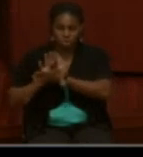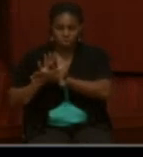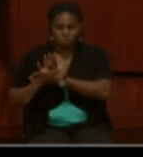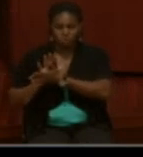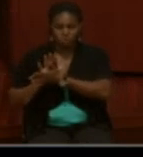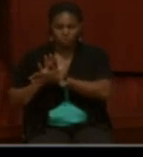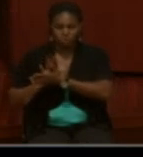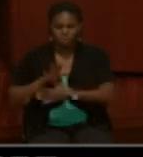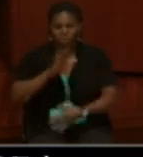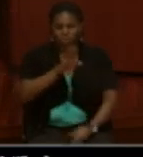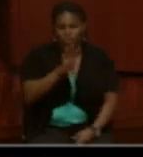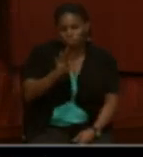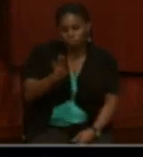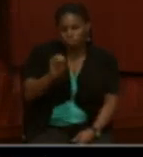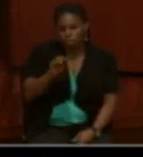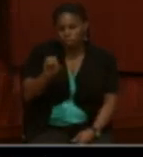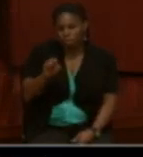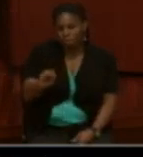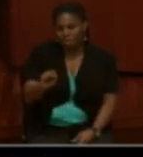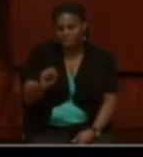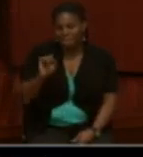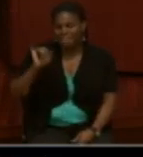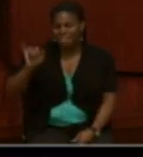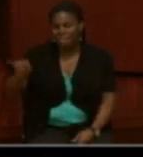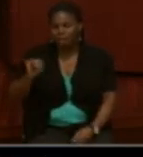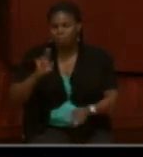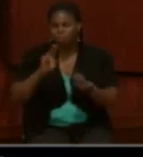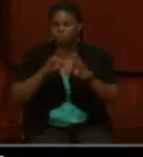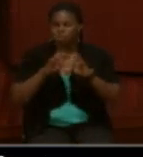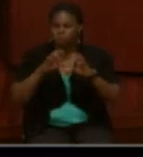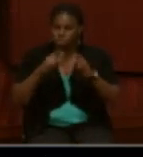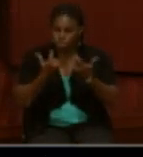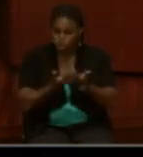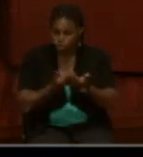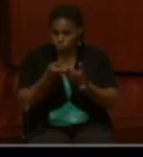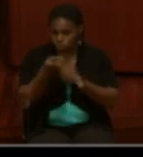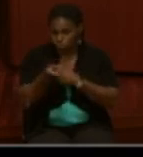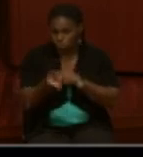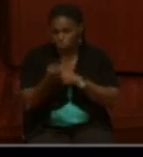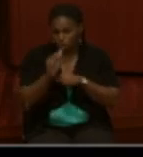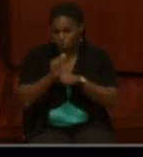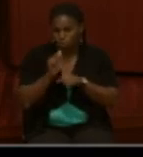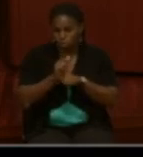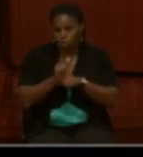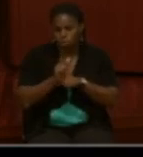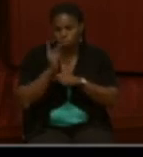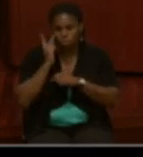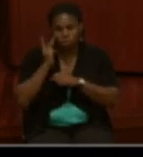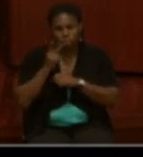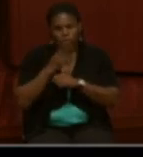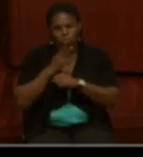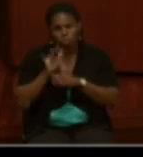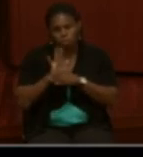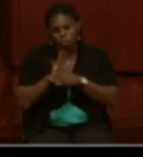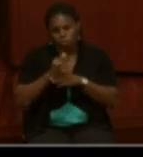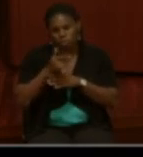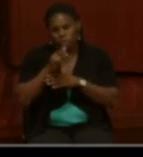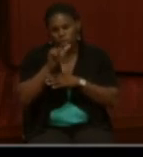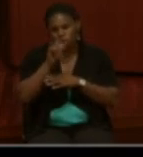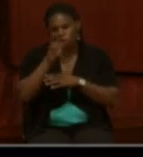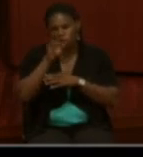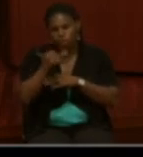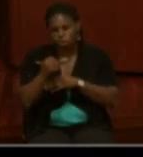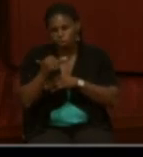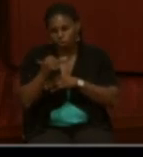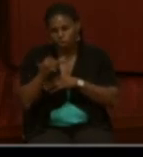I move on, 54th Massachusetts, that was the unit that was featured in the movie Glory. So if you saw the movie Glory, that was the key unit in